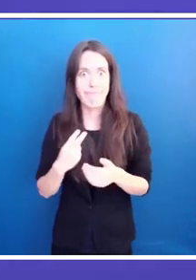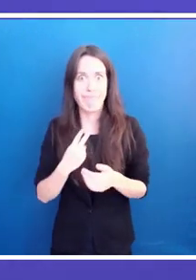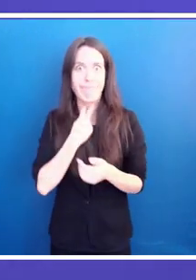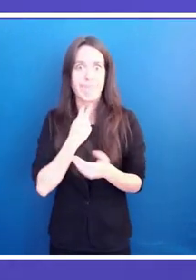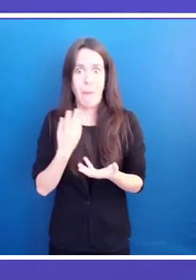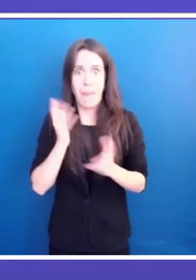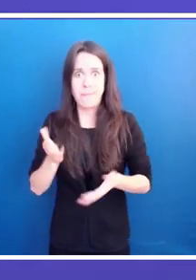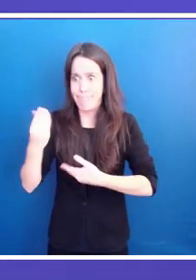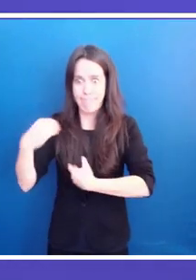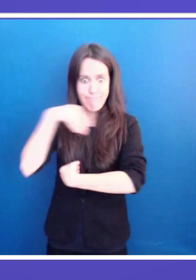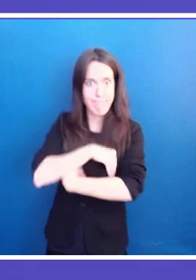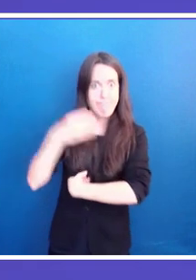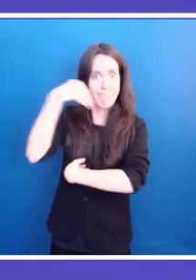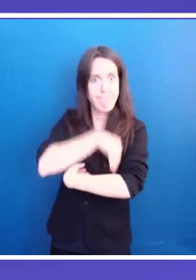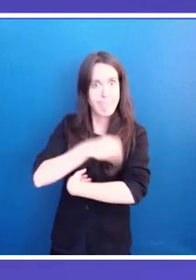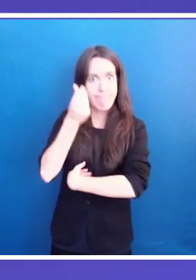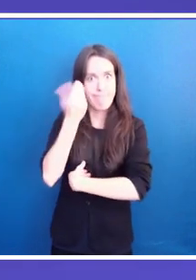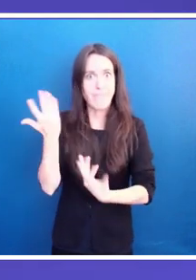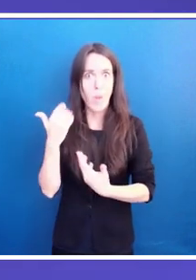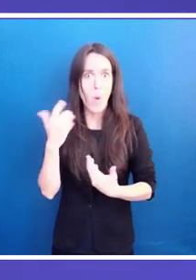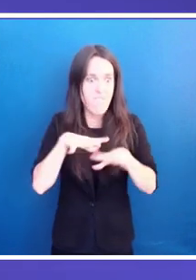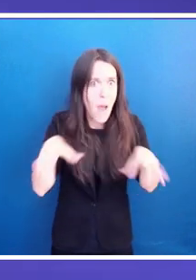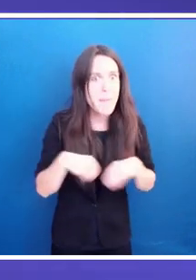livelihoods and incomes for their own families.